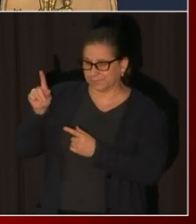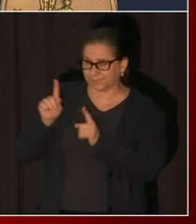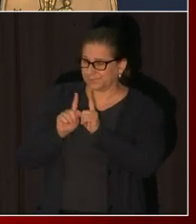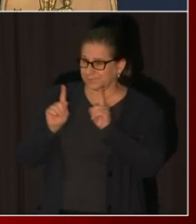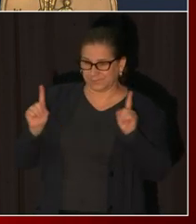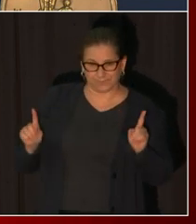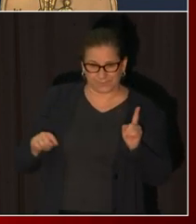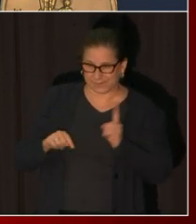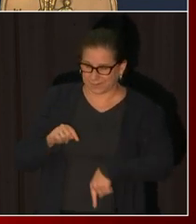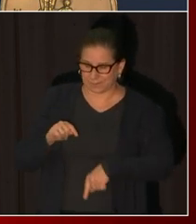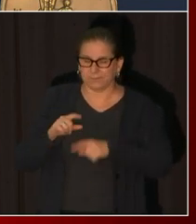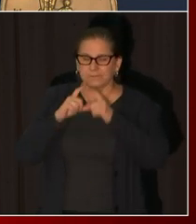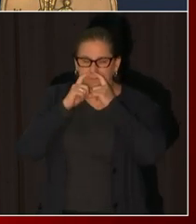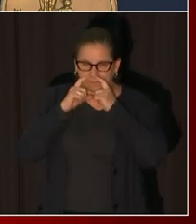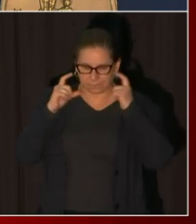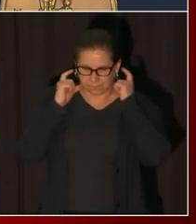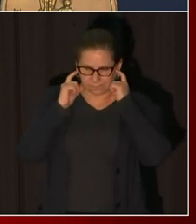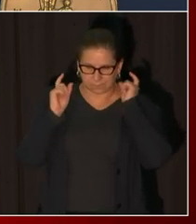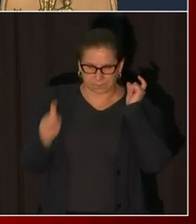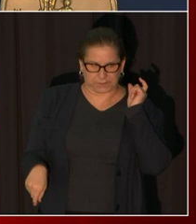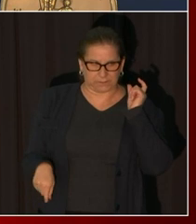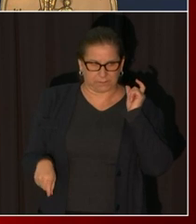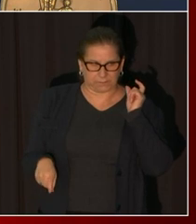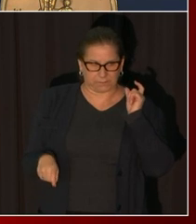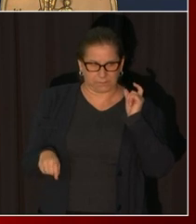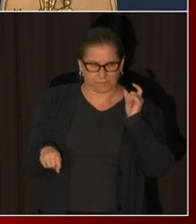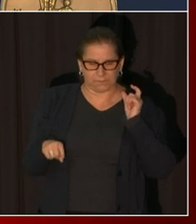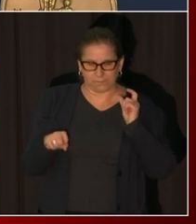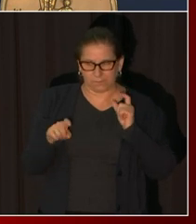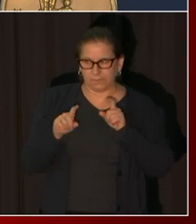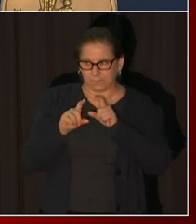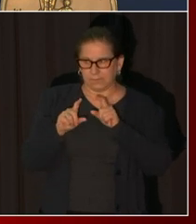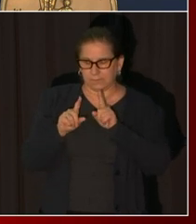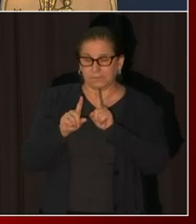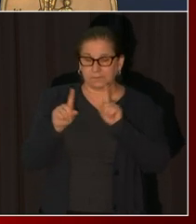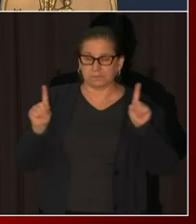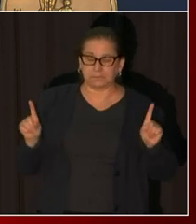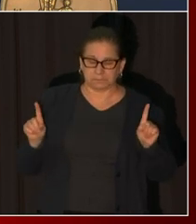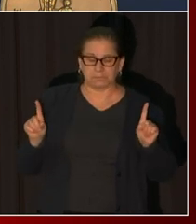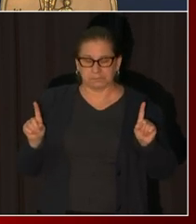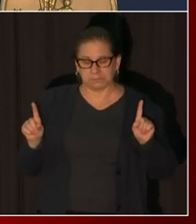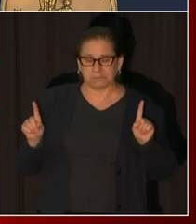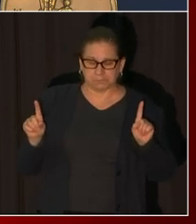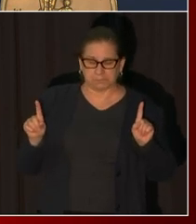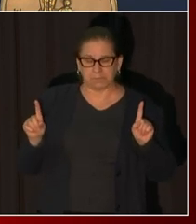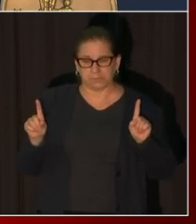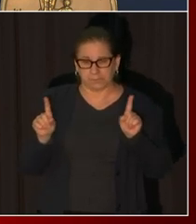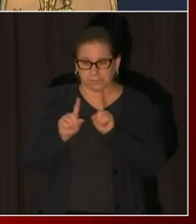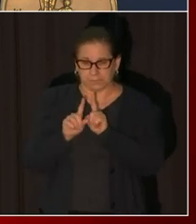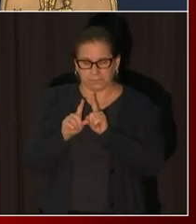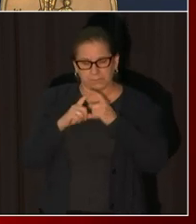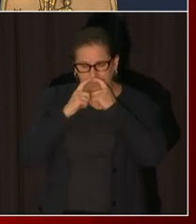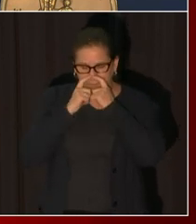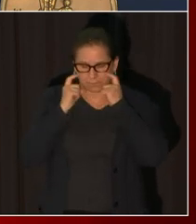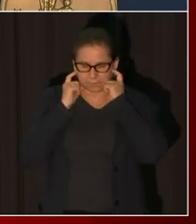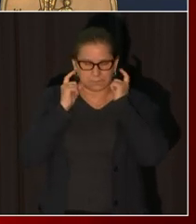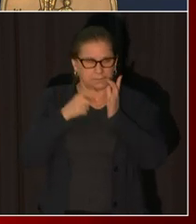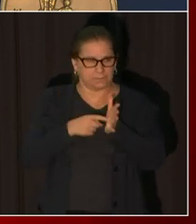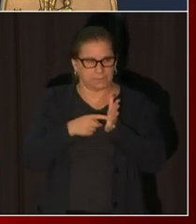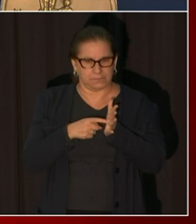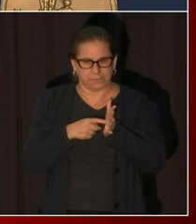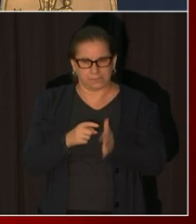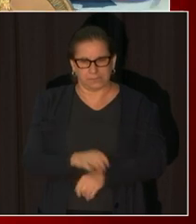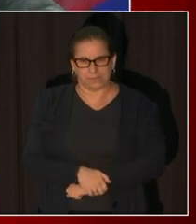okay um and my second question is um about the reopen metrics um so on during your